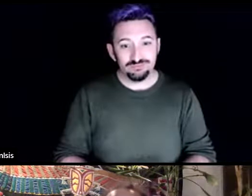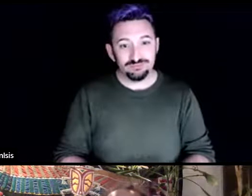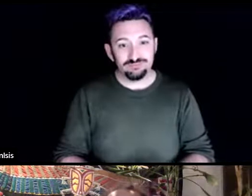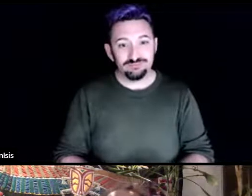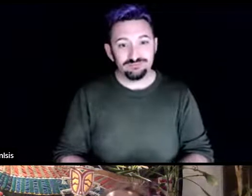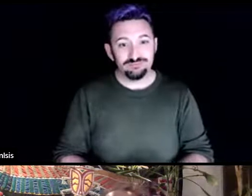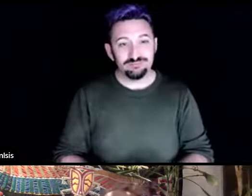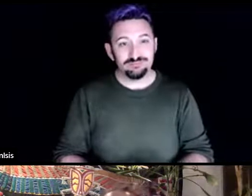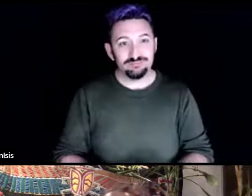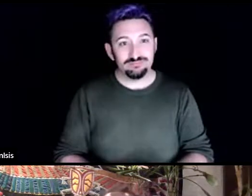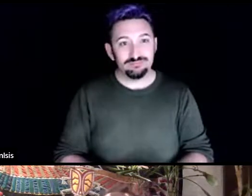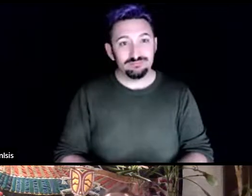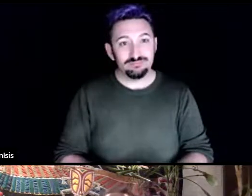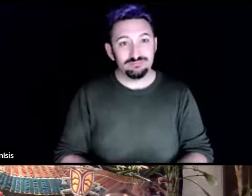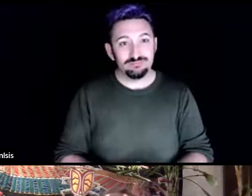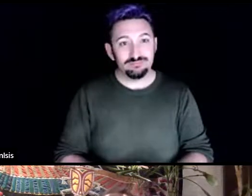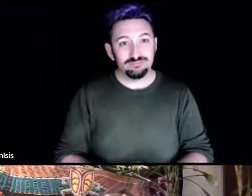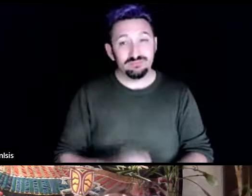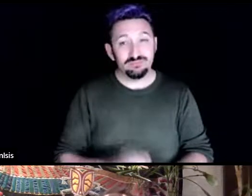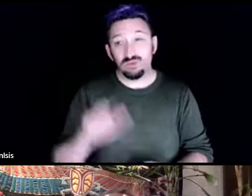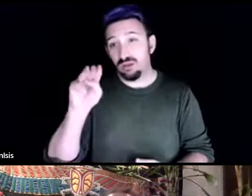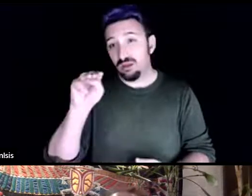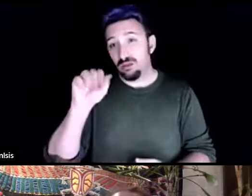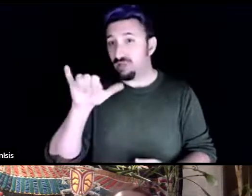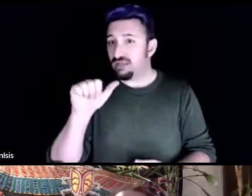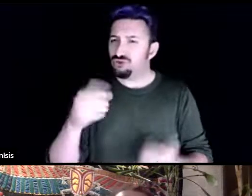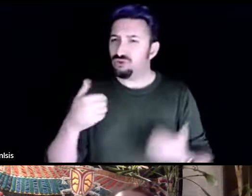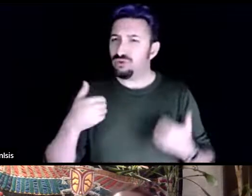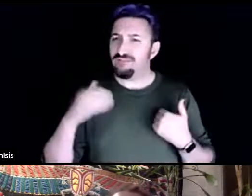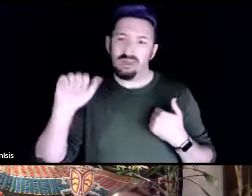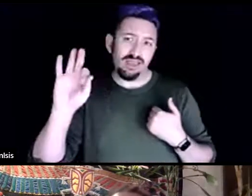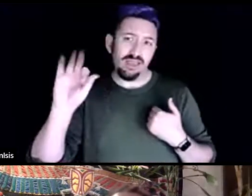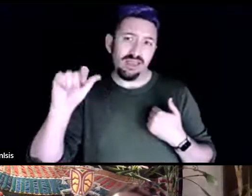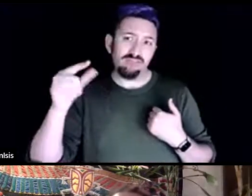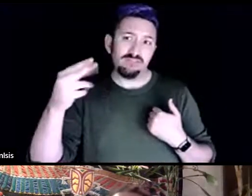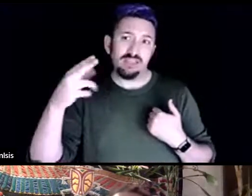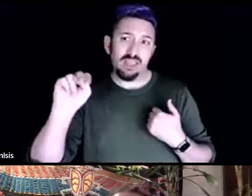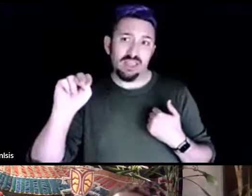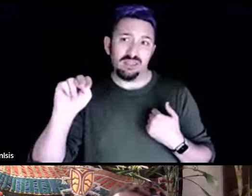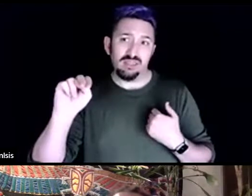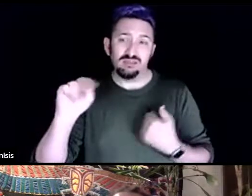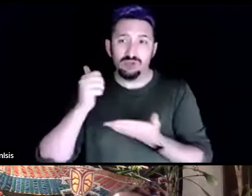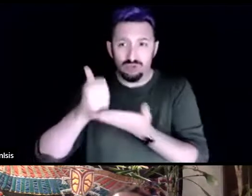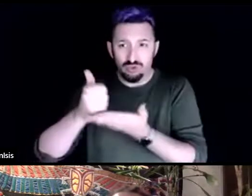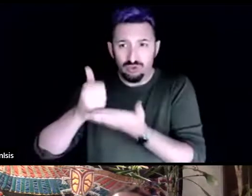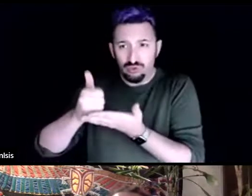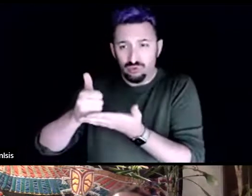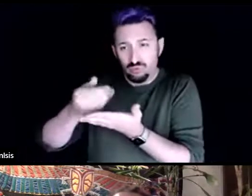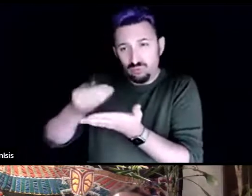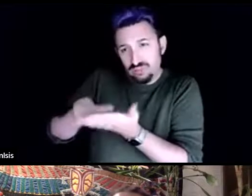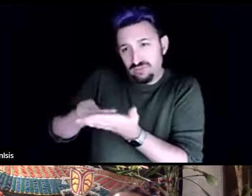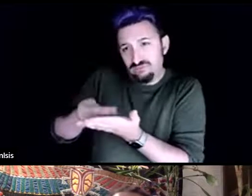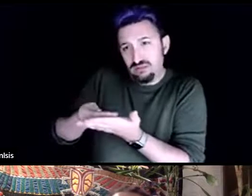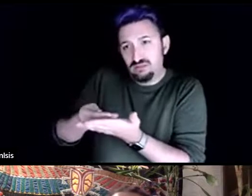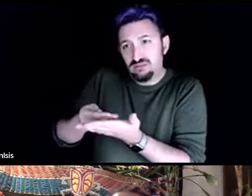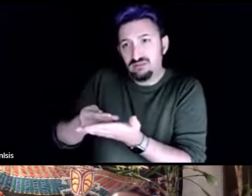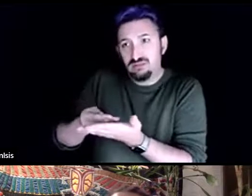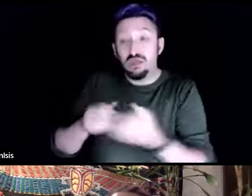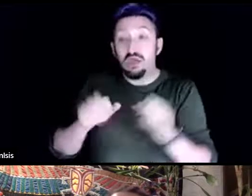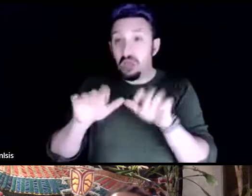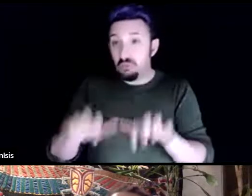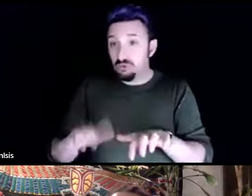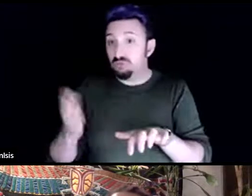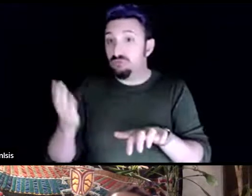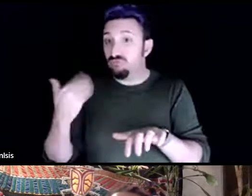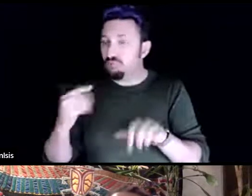maya do you have the afghan relief fund link to post in the chat yes i posted it before i'll post it again right now